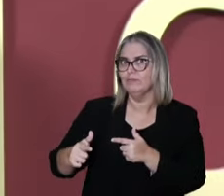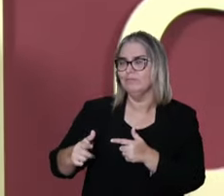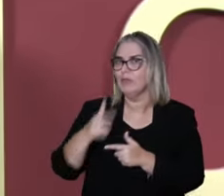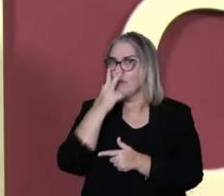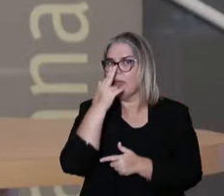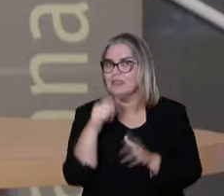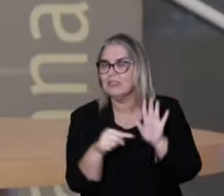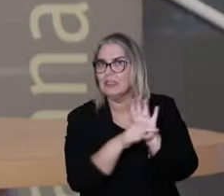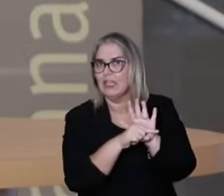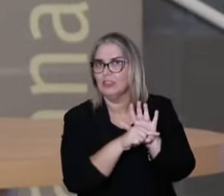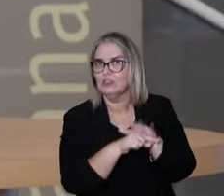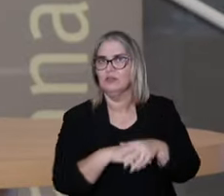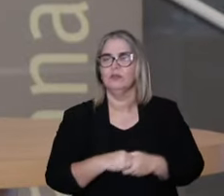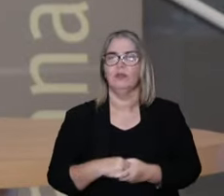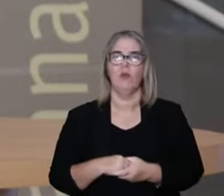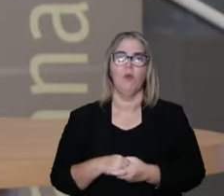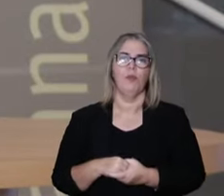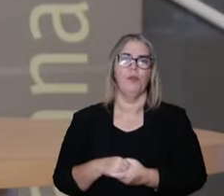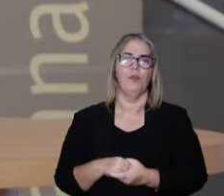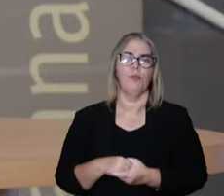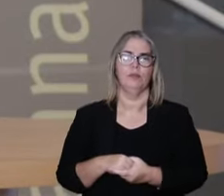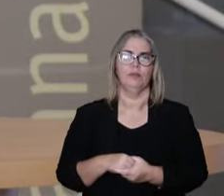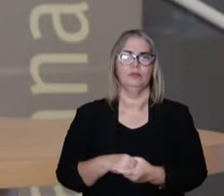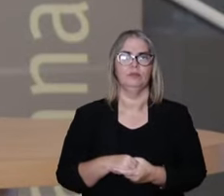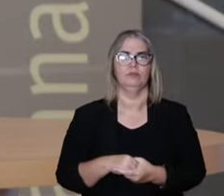regarding the benefits of the TCM?